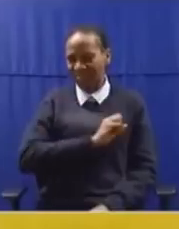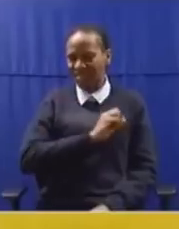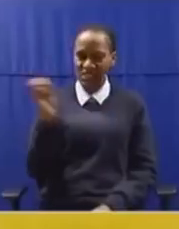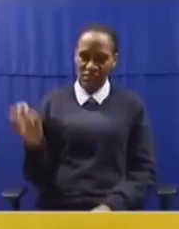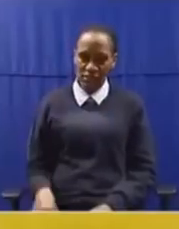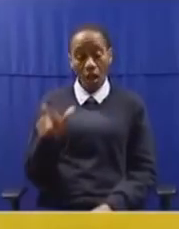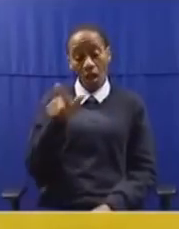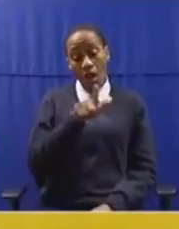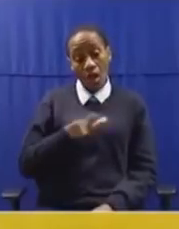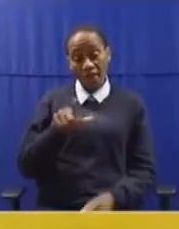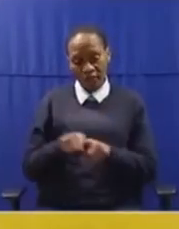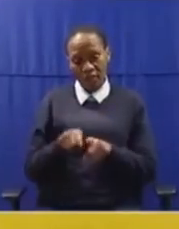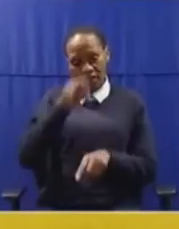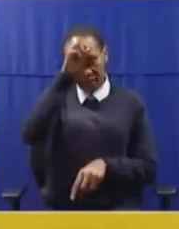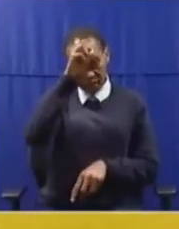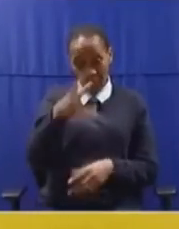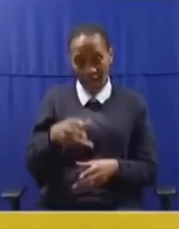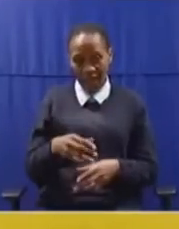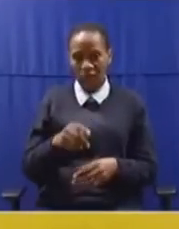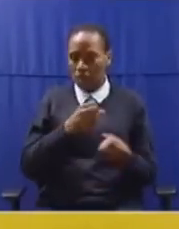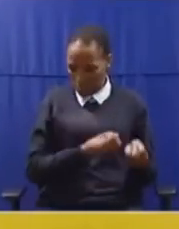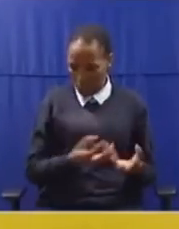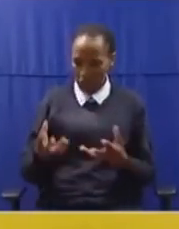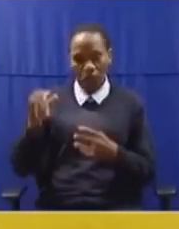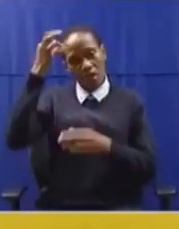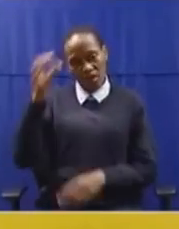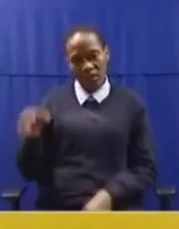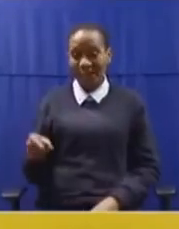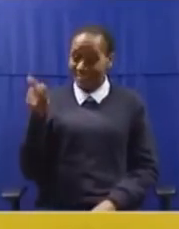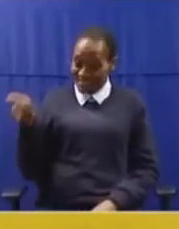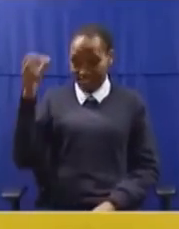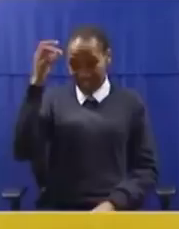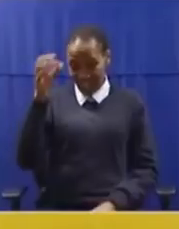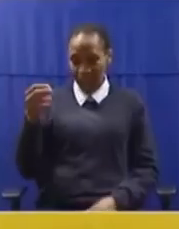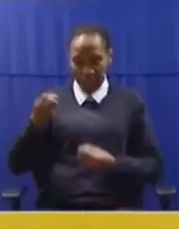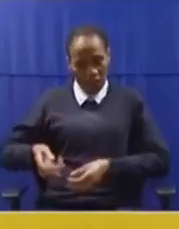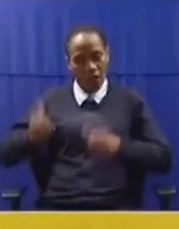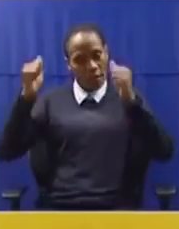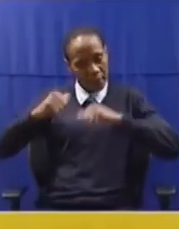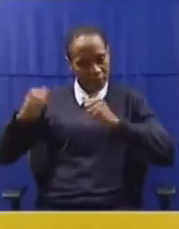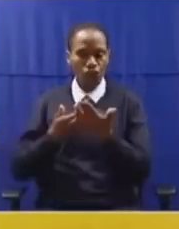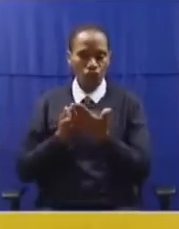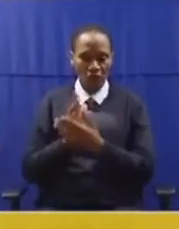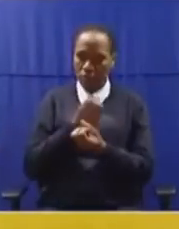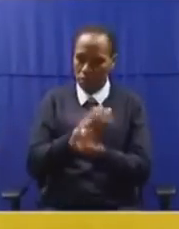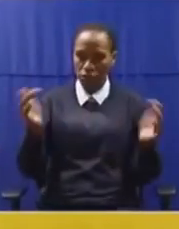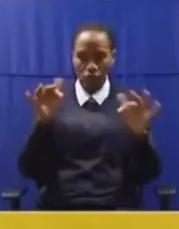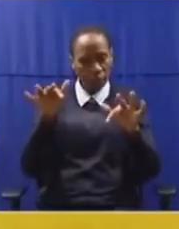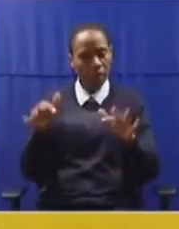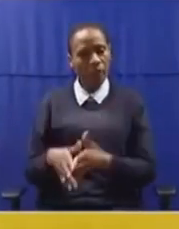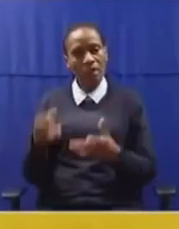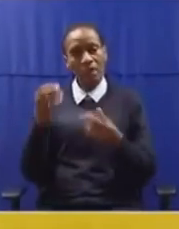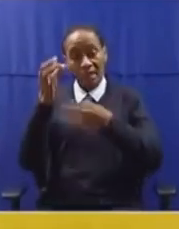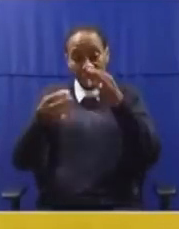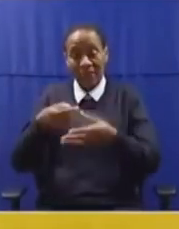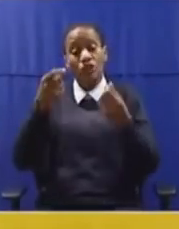Land, like mineral resources, should be in the custody of the state, and the state must give permission and rights to use the land for a specific